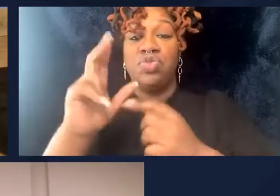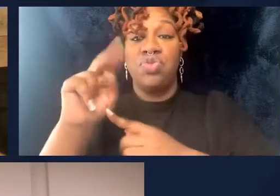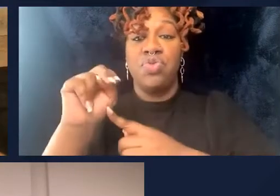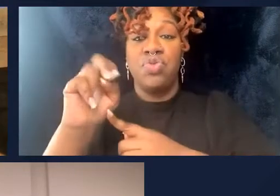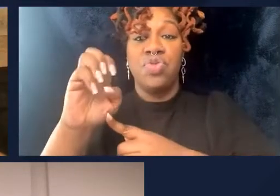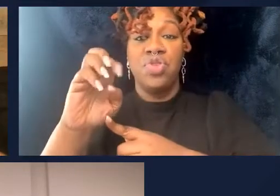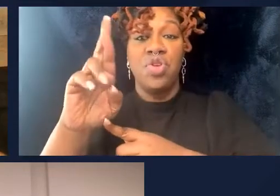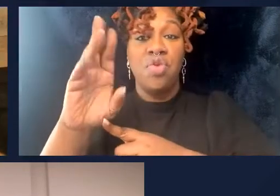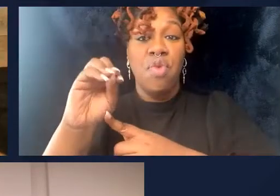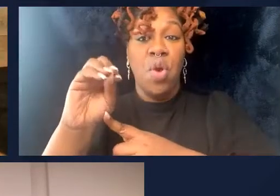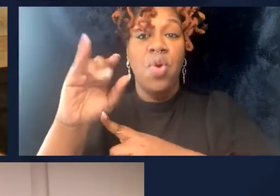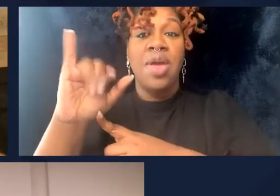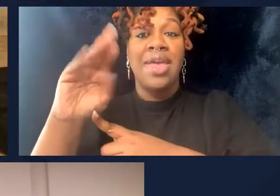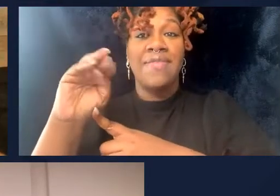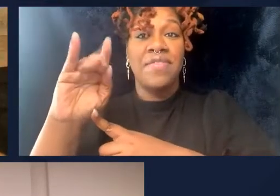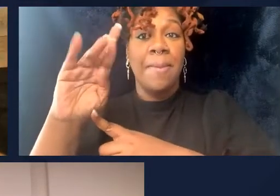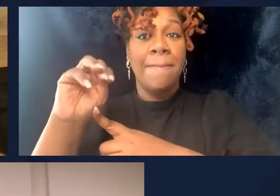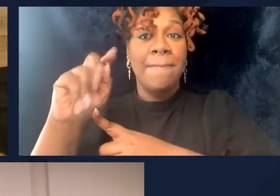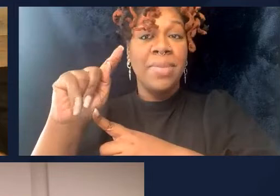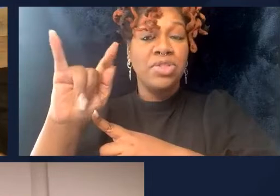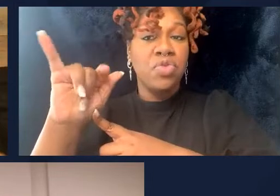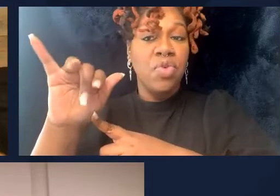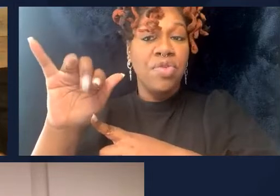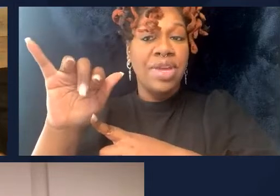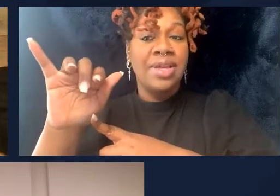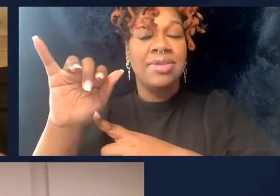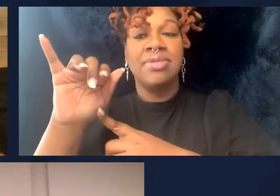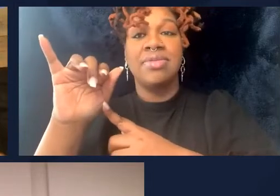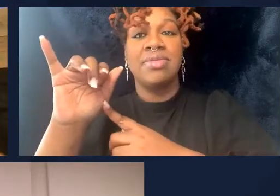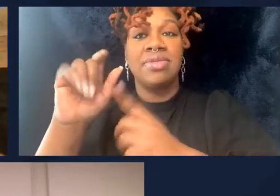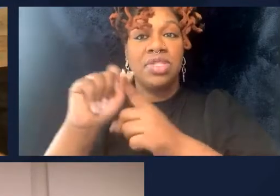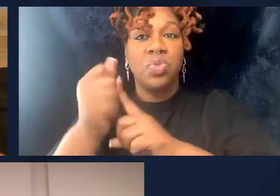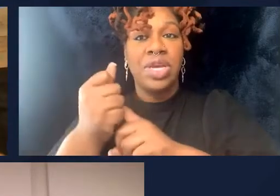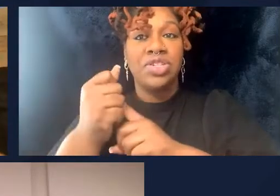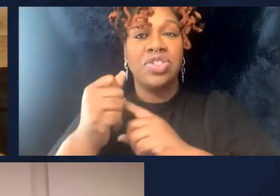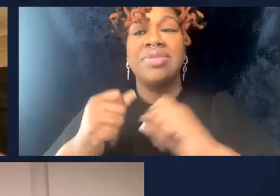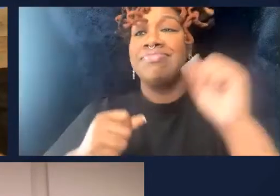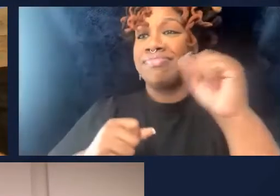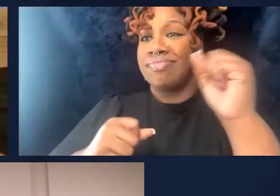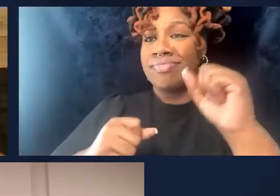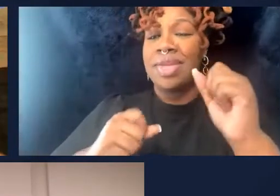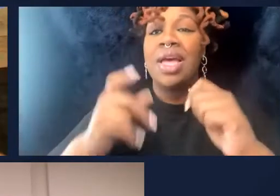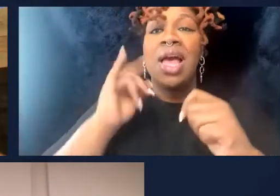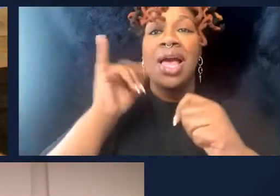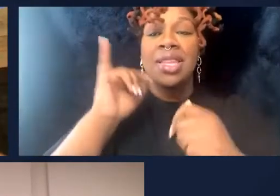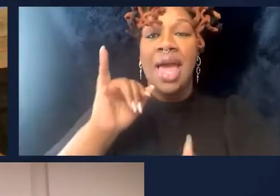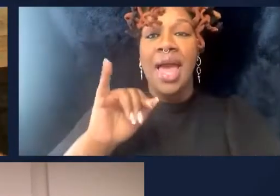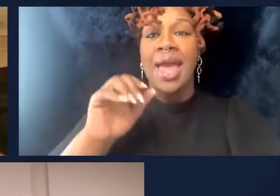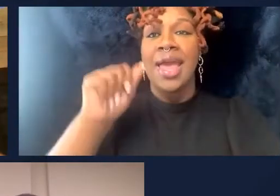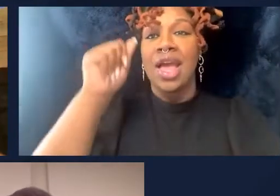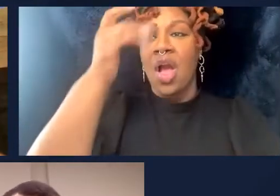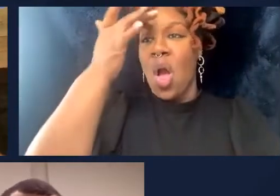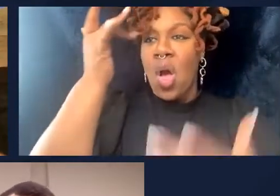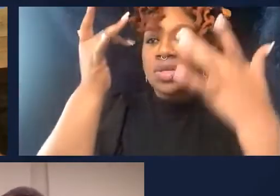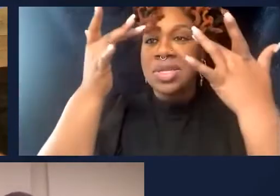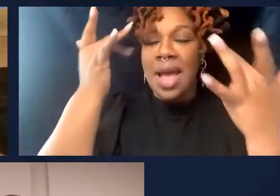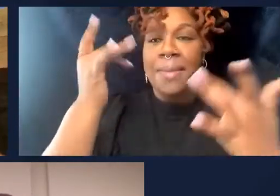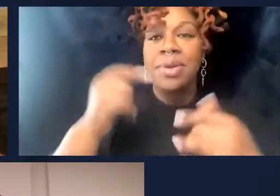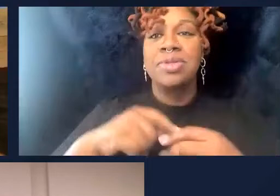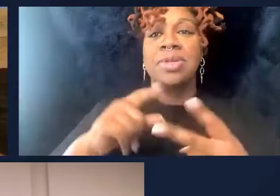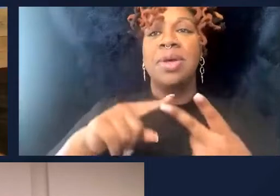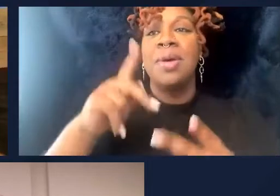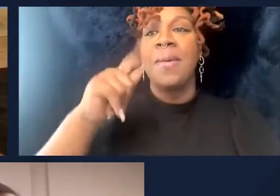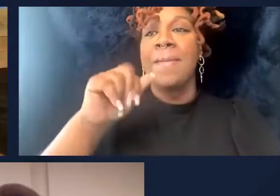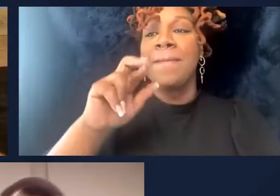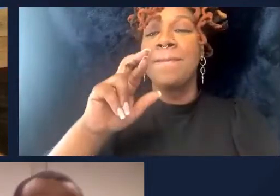neuroinflammation. Things like Alzheimer's, Parkinson's, other psychiatric diseases like schizophrenia,